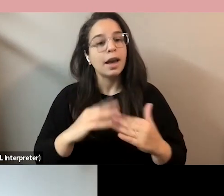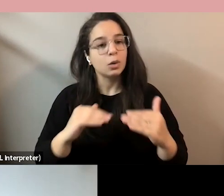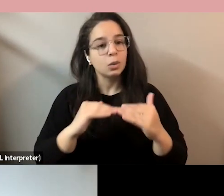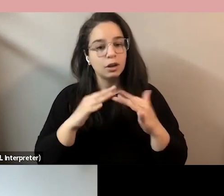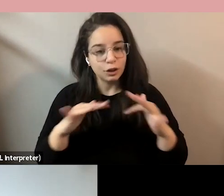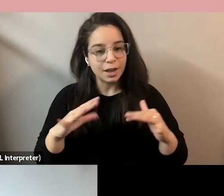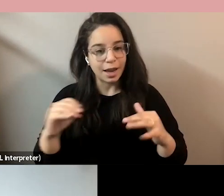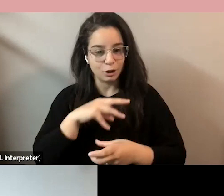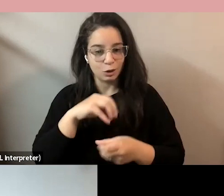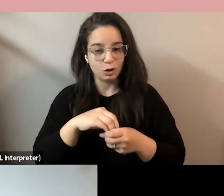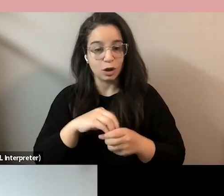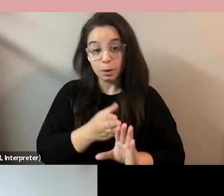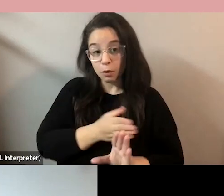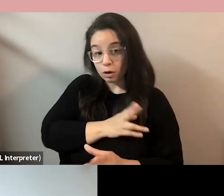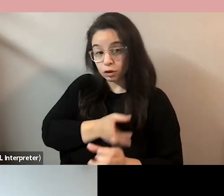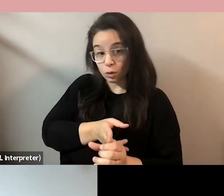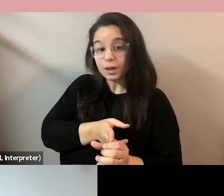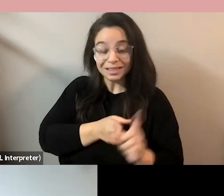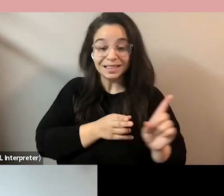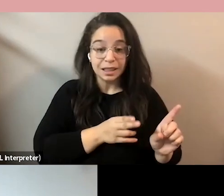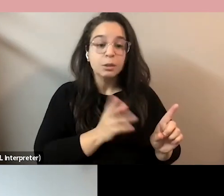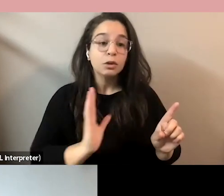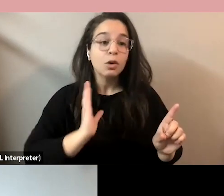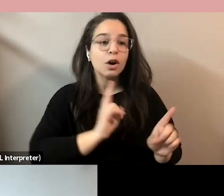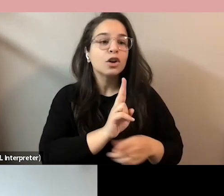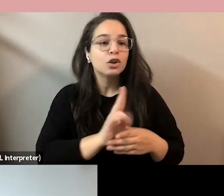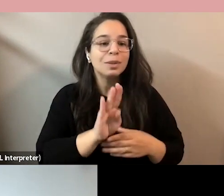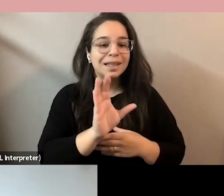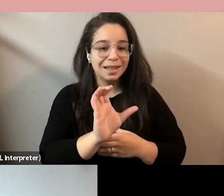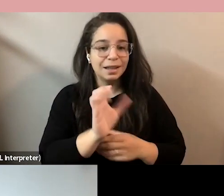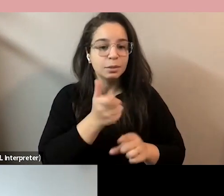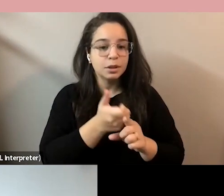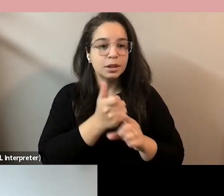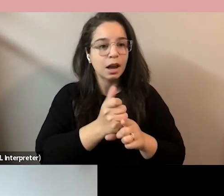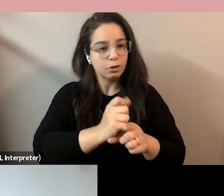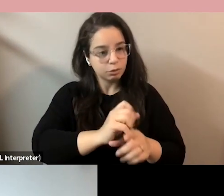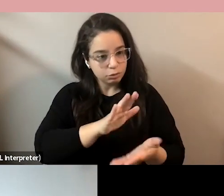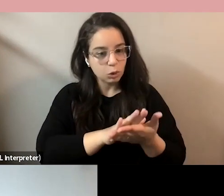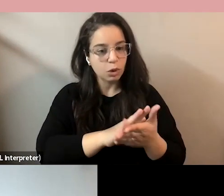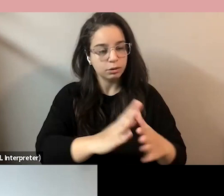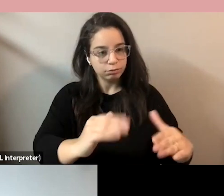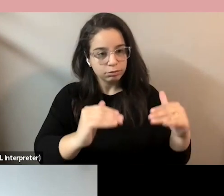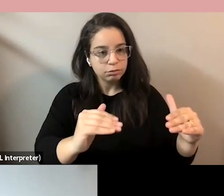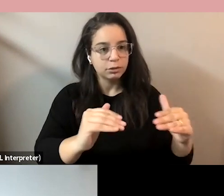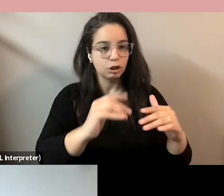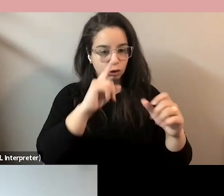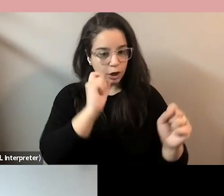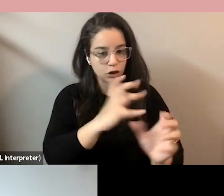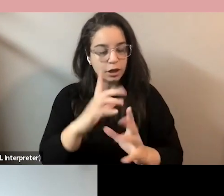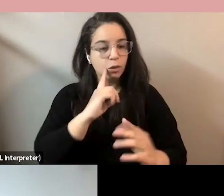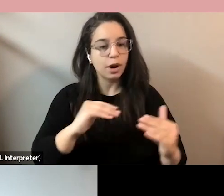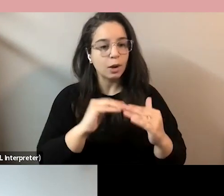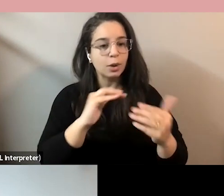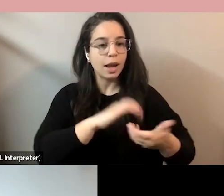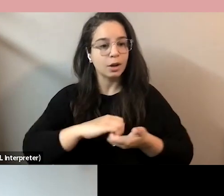before he came to sfu samir was at ubc where he was the institutional initiative strategist in the equity and inclusion